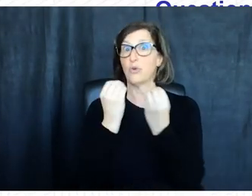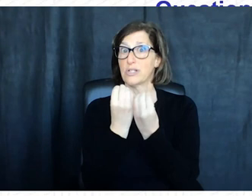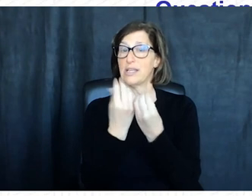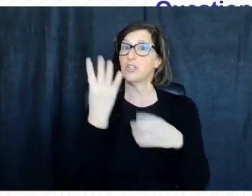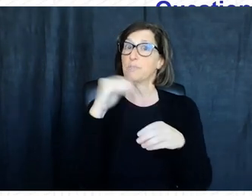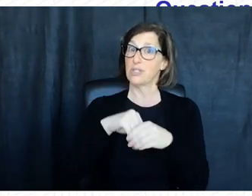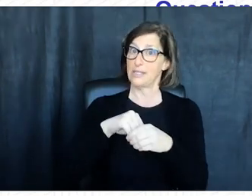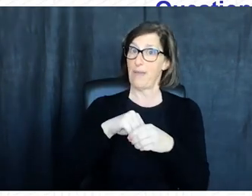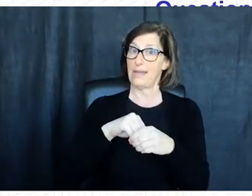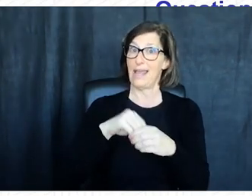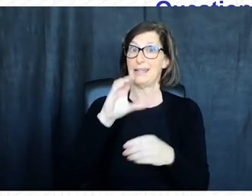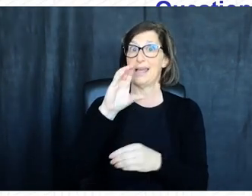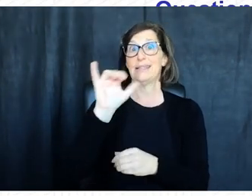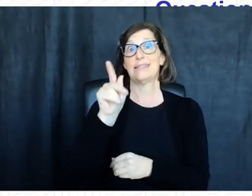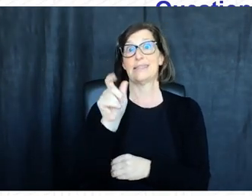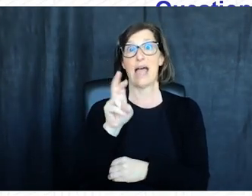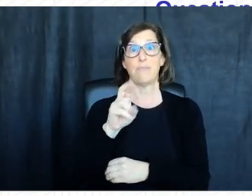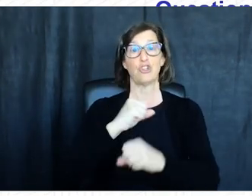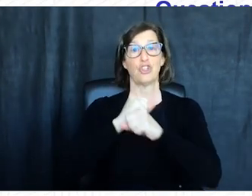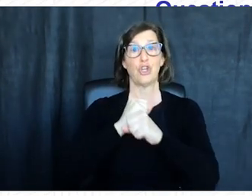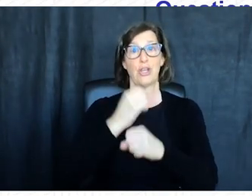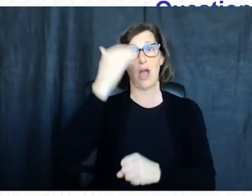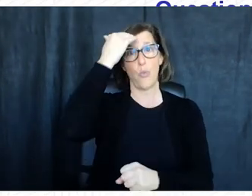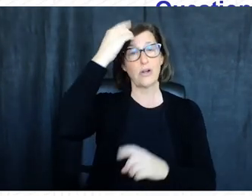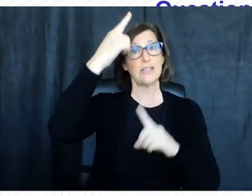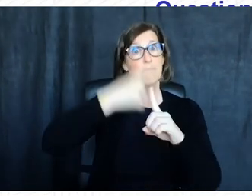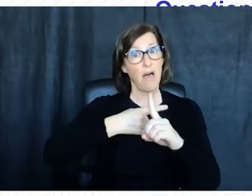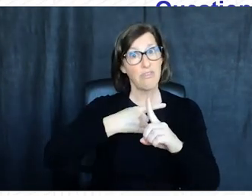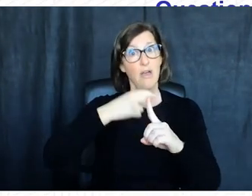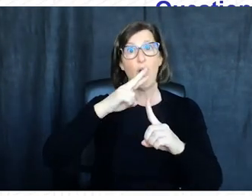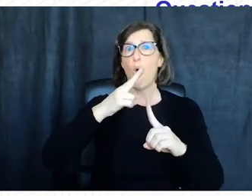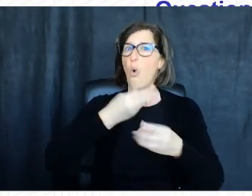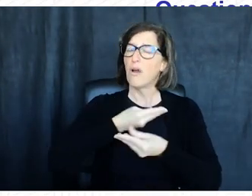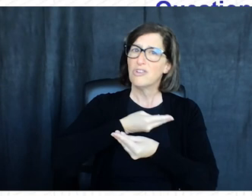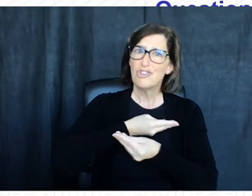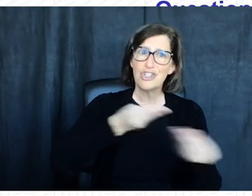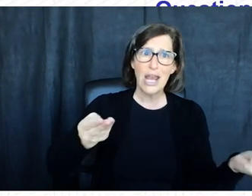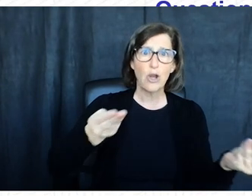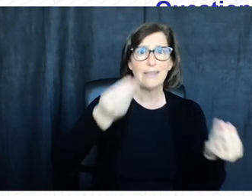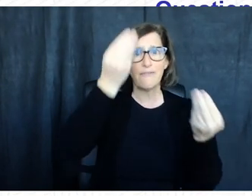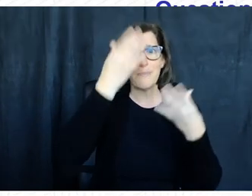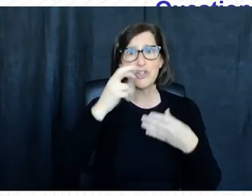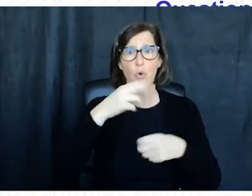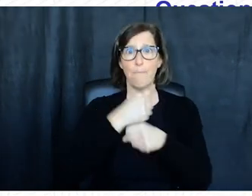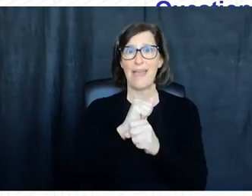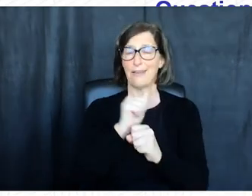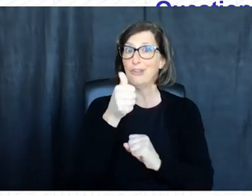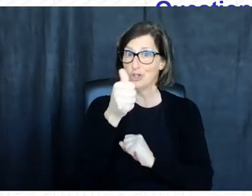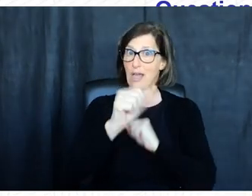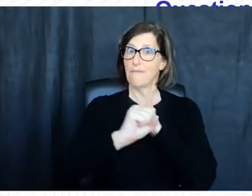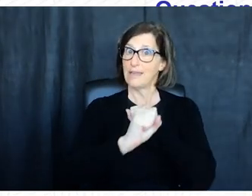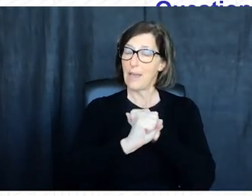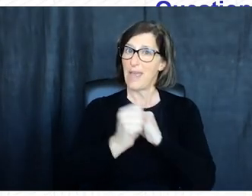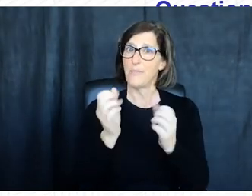participate in cyber security awareness month whether to create your own campaigns or just simply sharing the information with your friends and neighbors